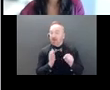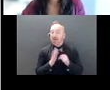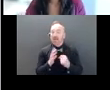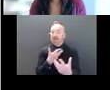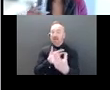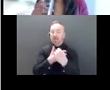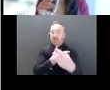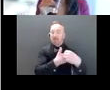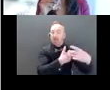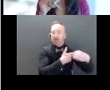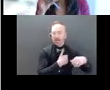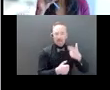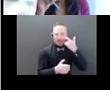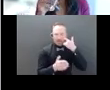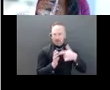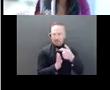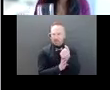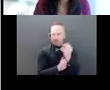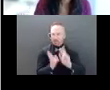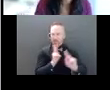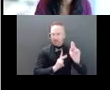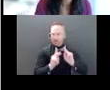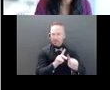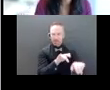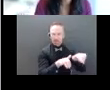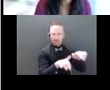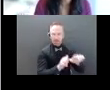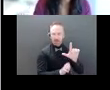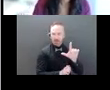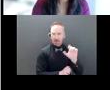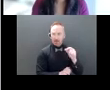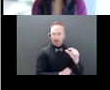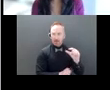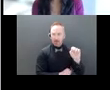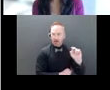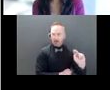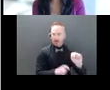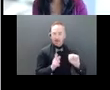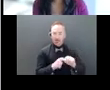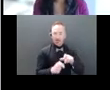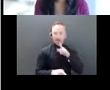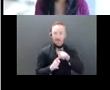everybody in and ready because we've got some great information to share today, as always.